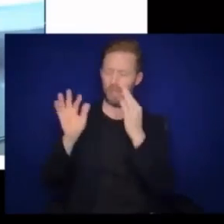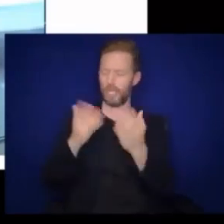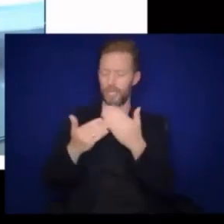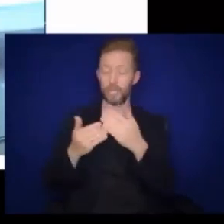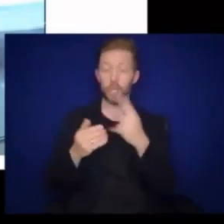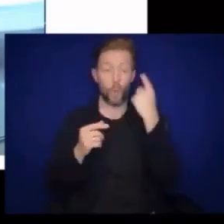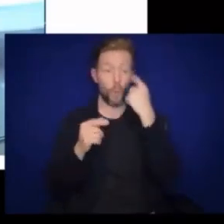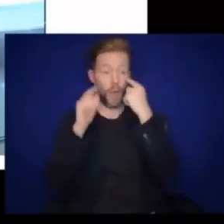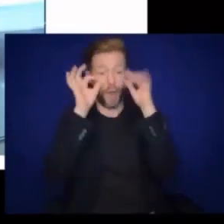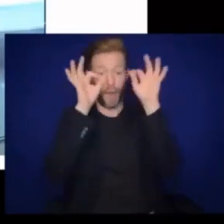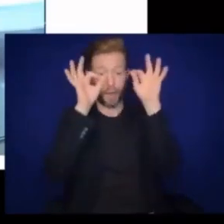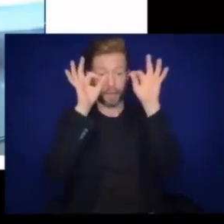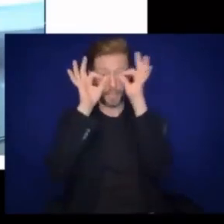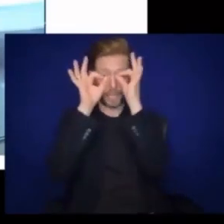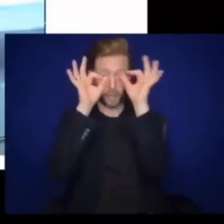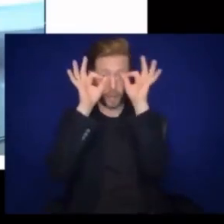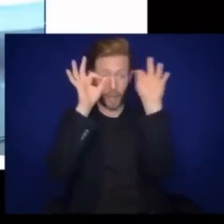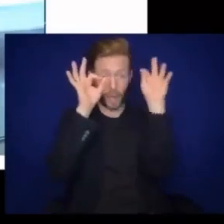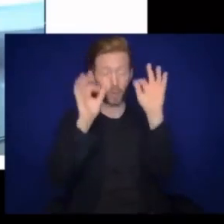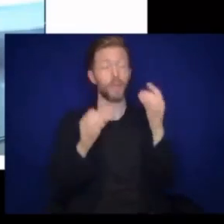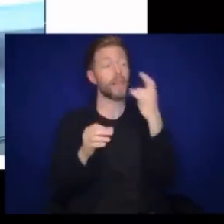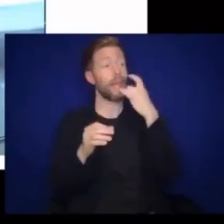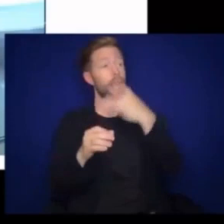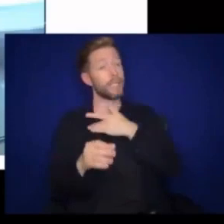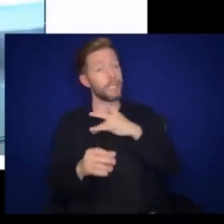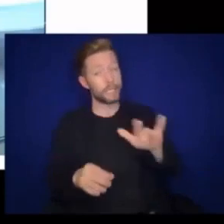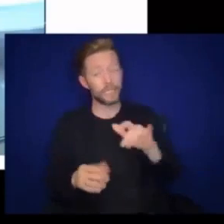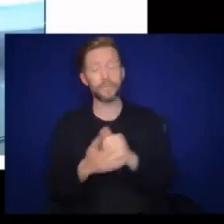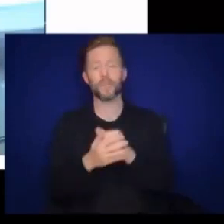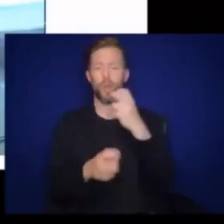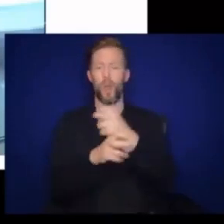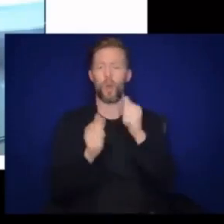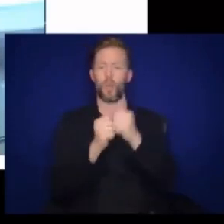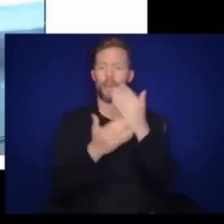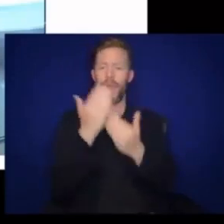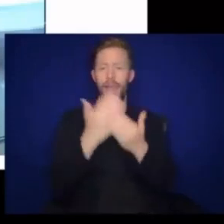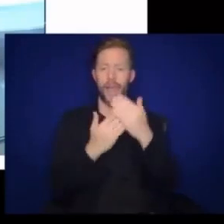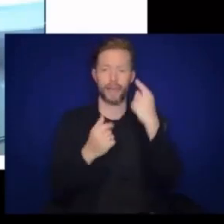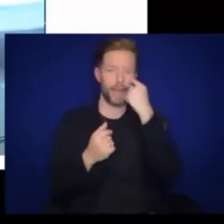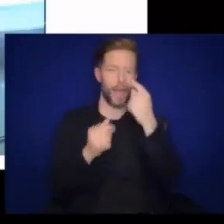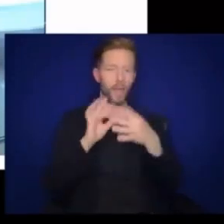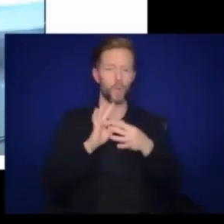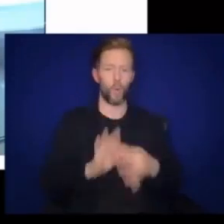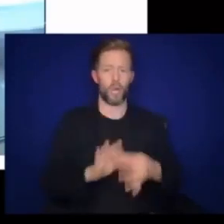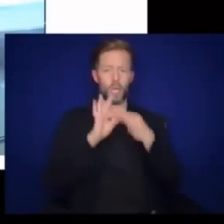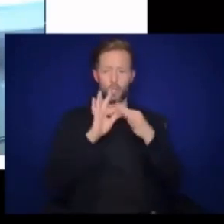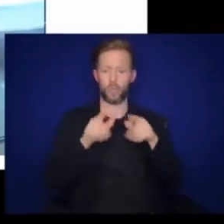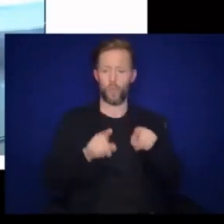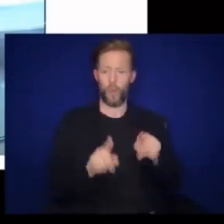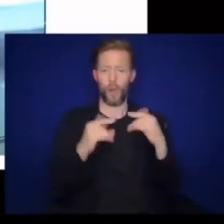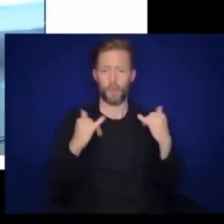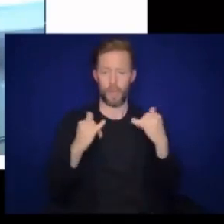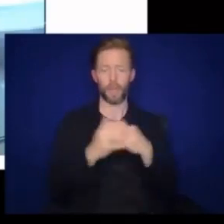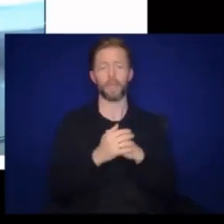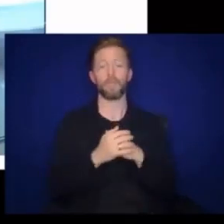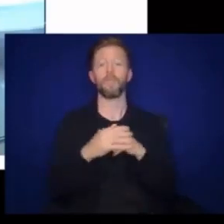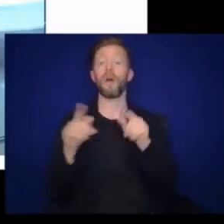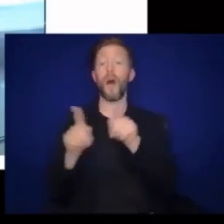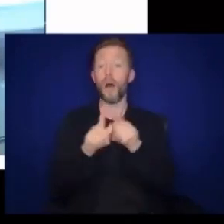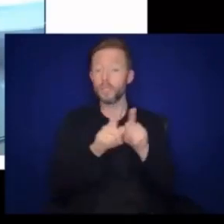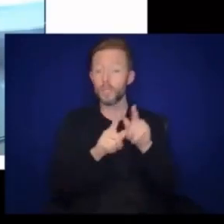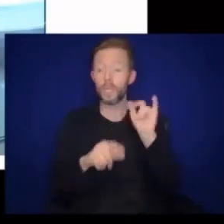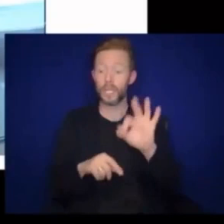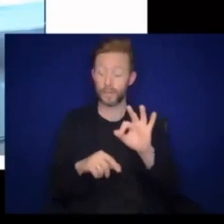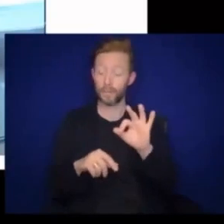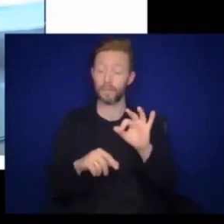in or out, sensitivity to light, difficulty with eye-hand coordination when playing with toys, or